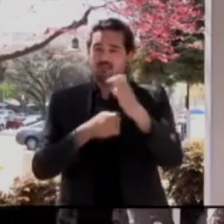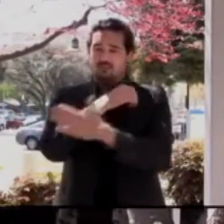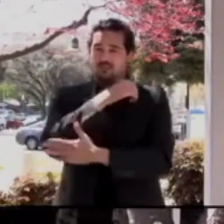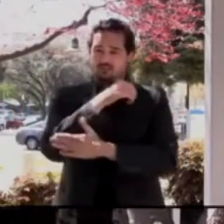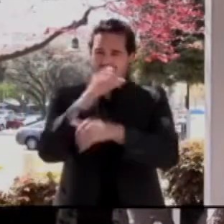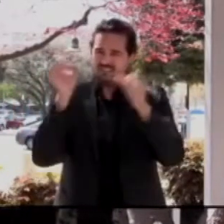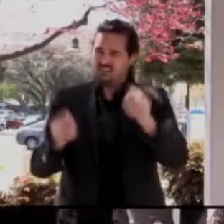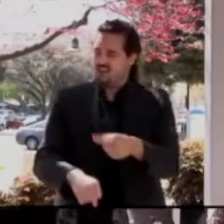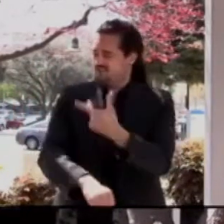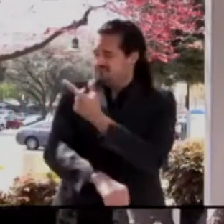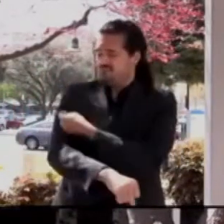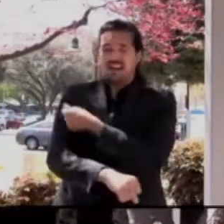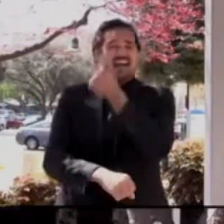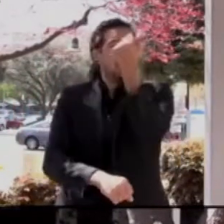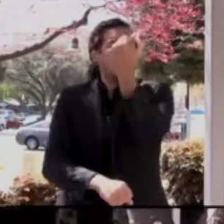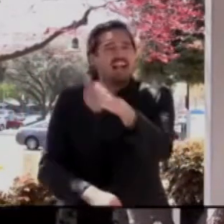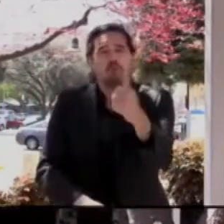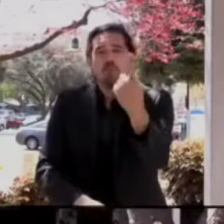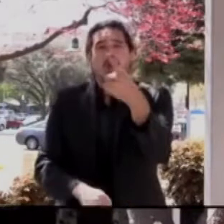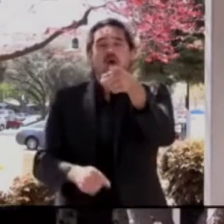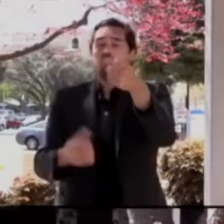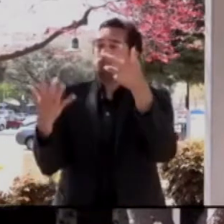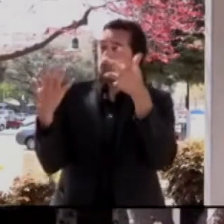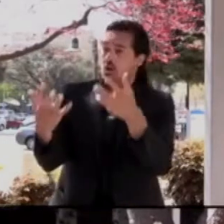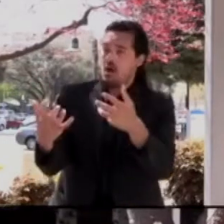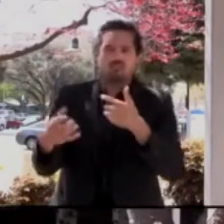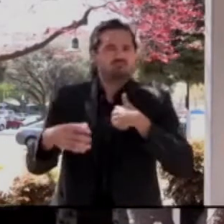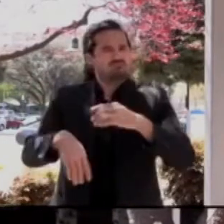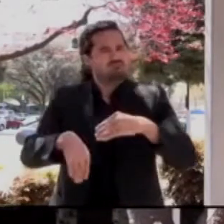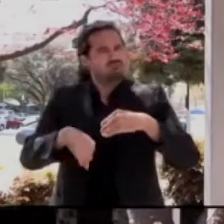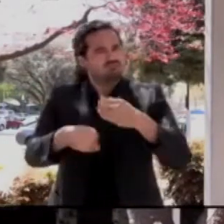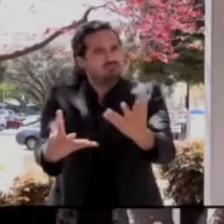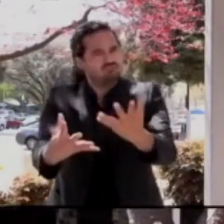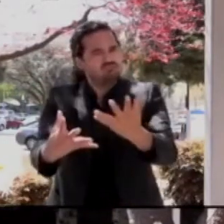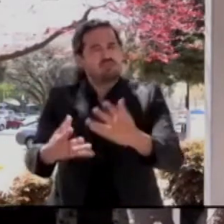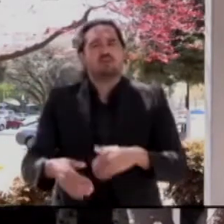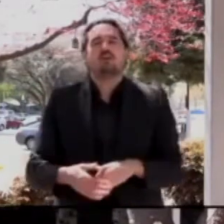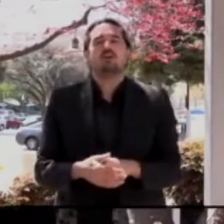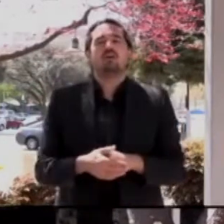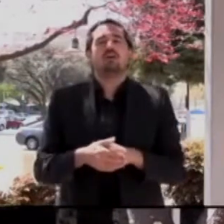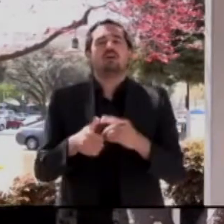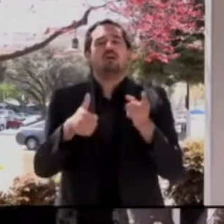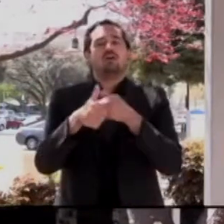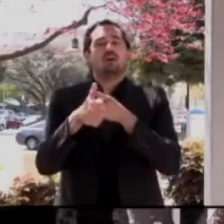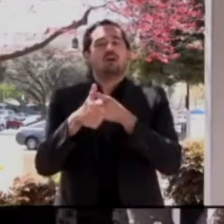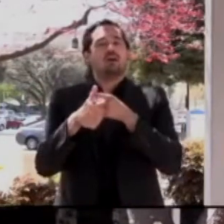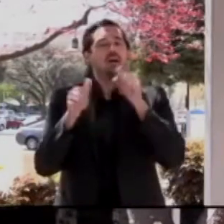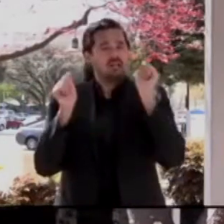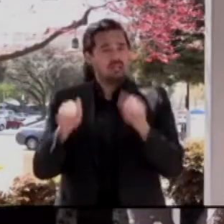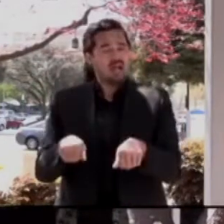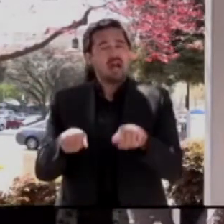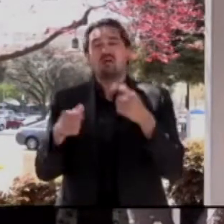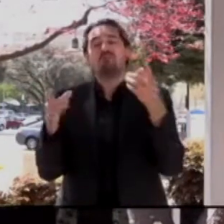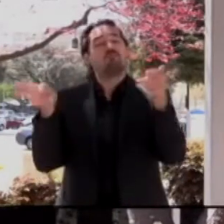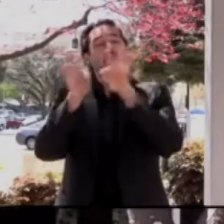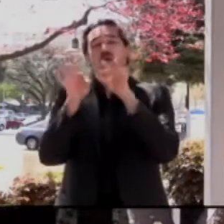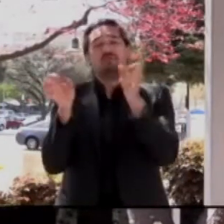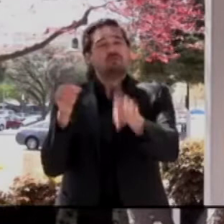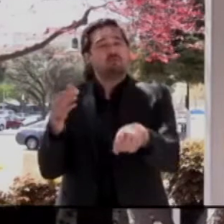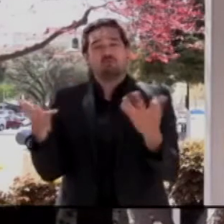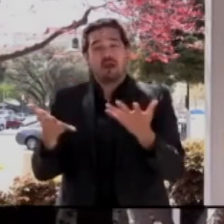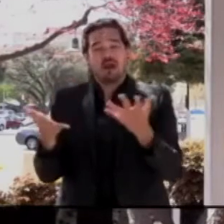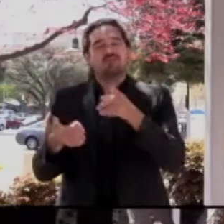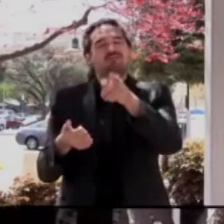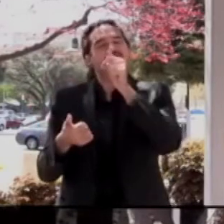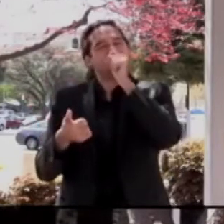So, one, we really are asking for you to be patient. Two, we're asking you to be persistent. And three, if you're in a community where